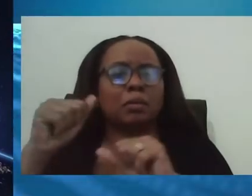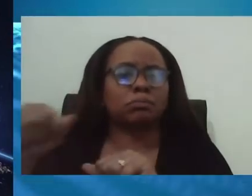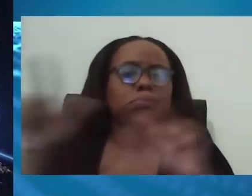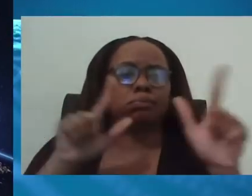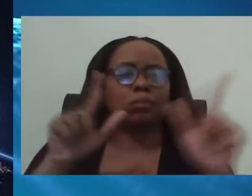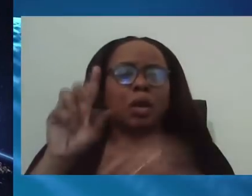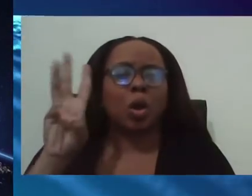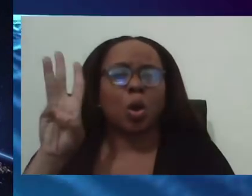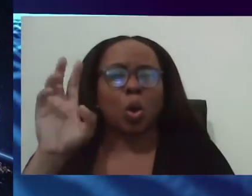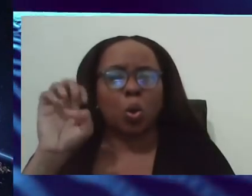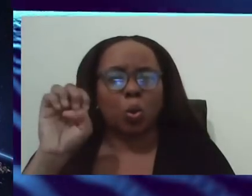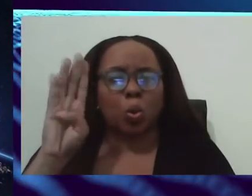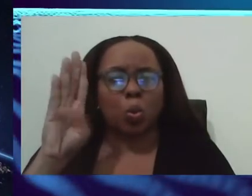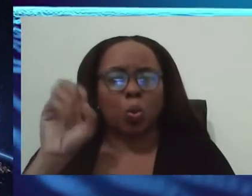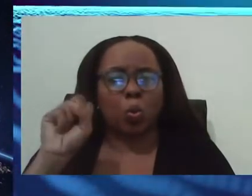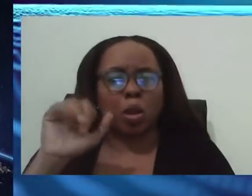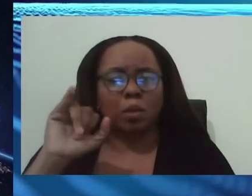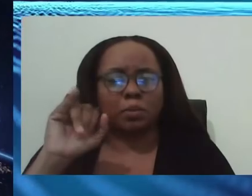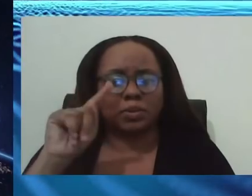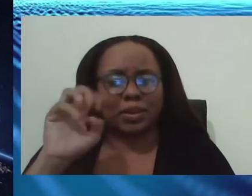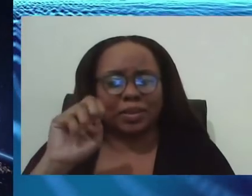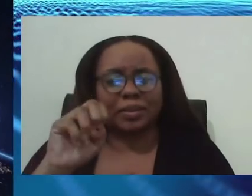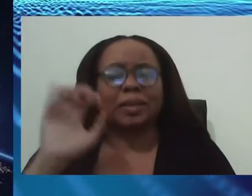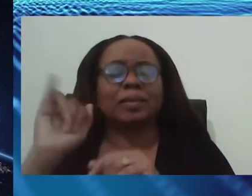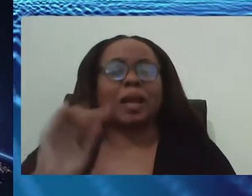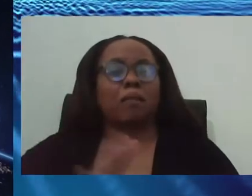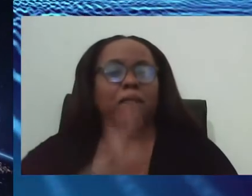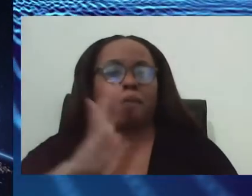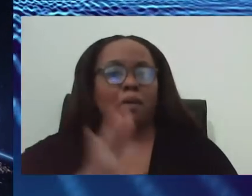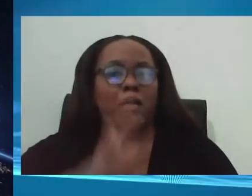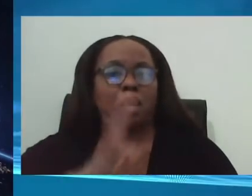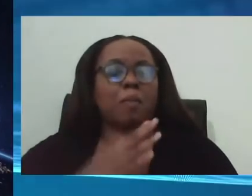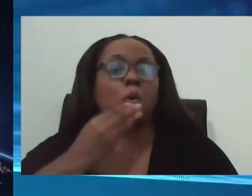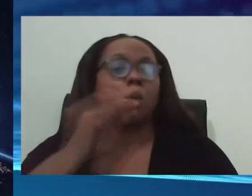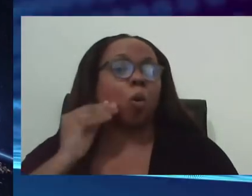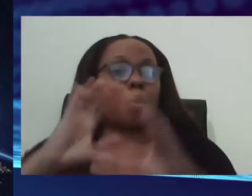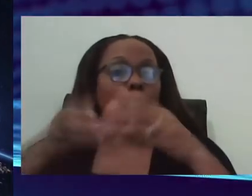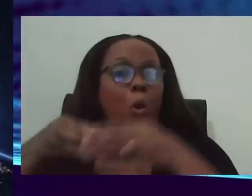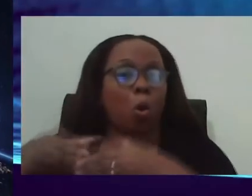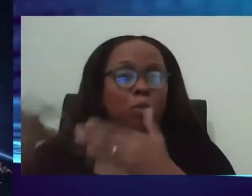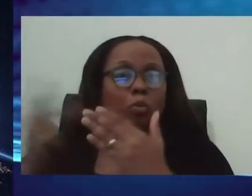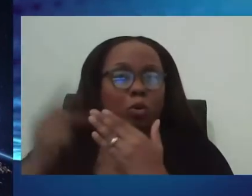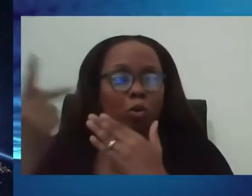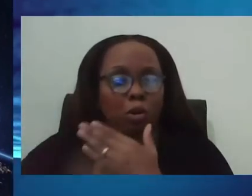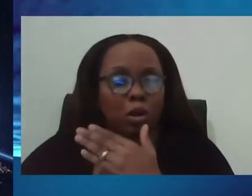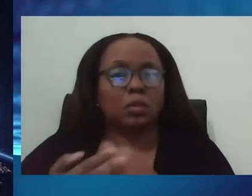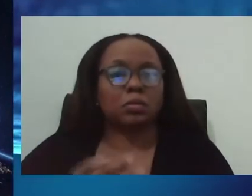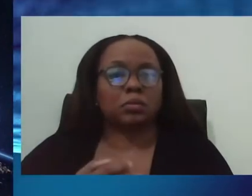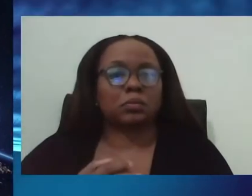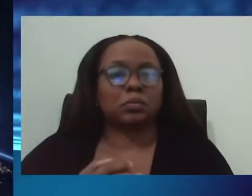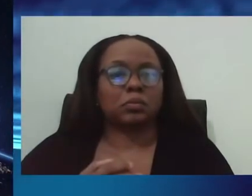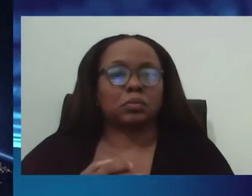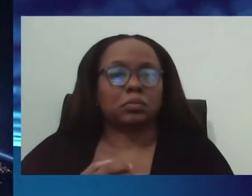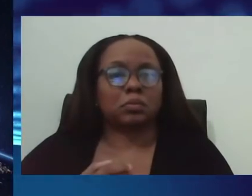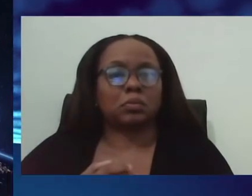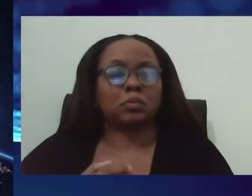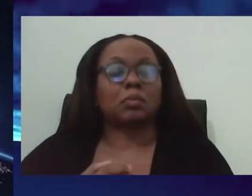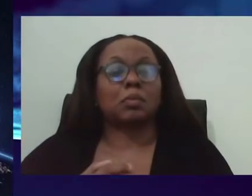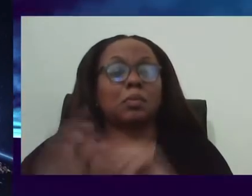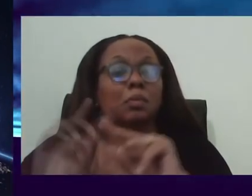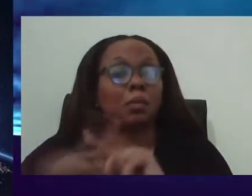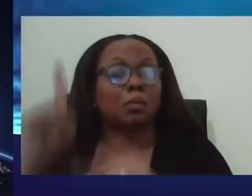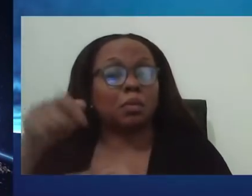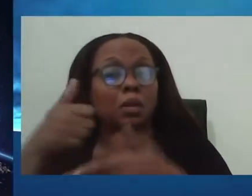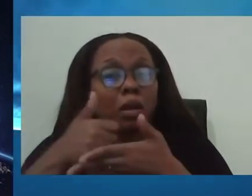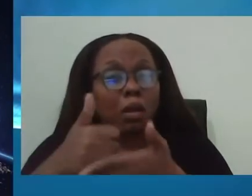formal home quarantine program, which we are now starting to hope to be able to move towards that. But we need your assistance